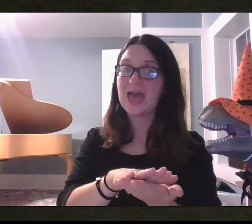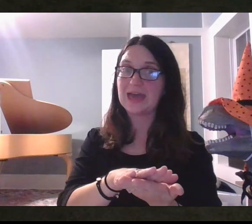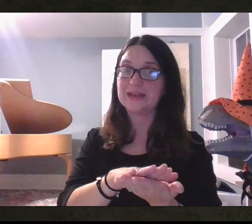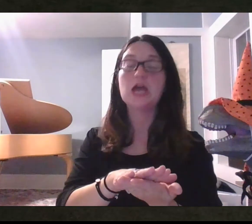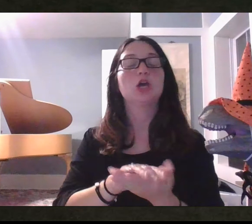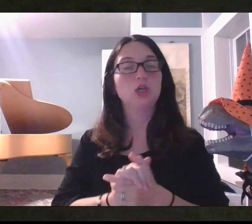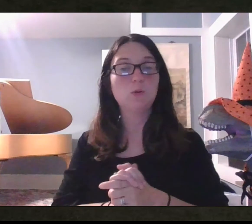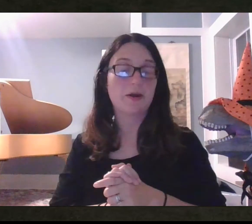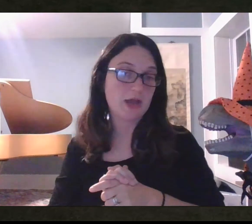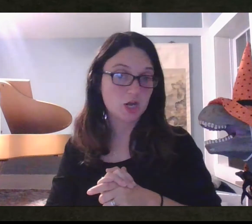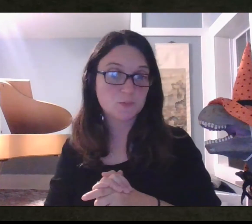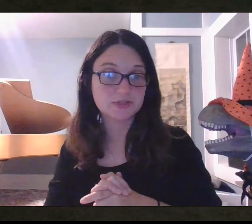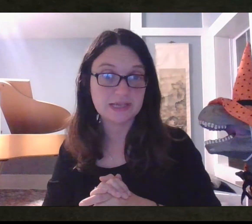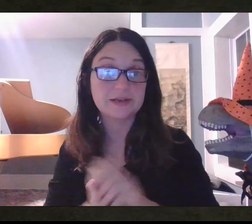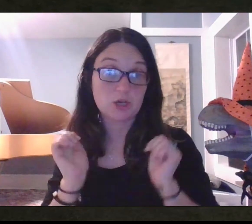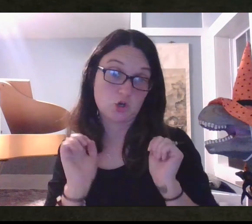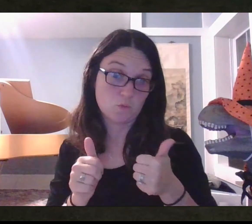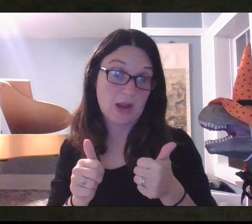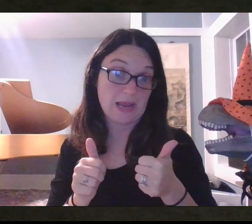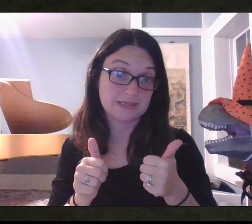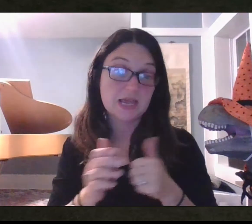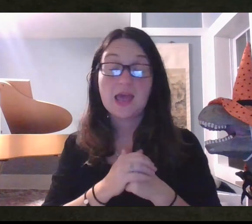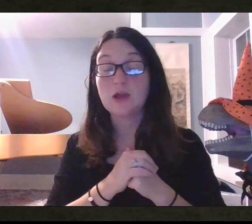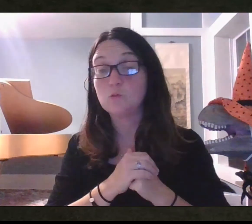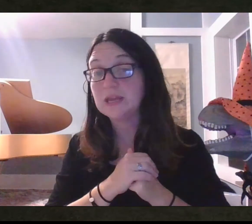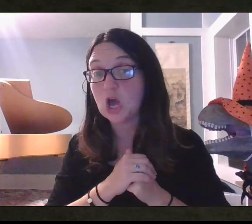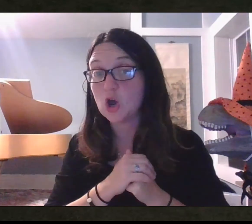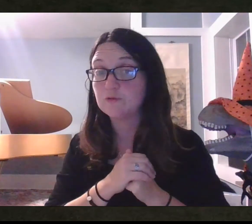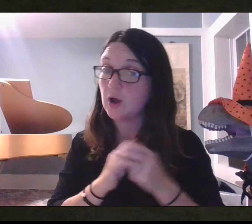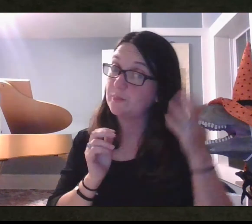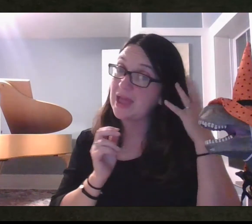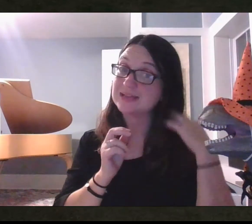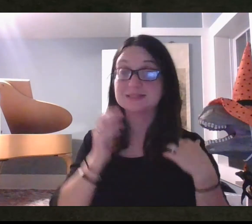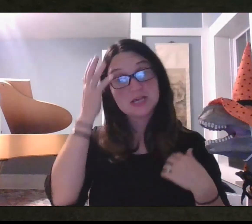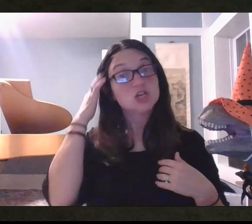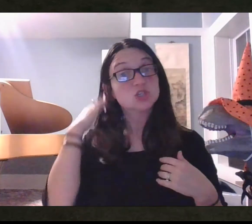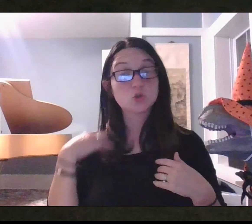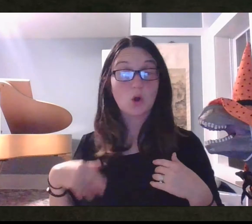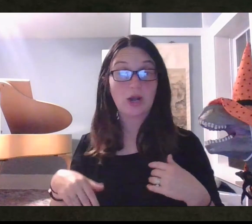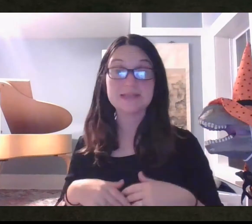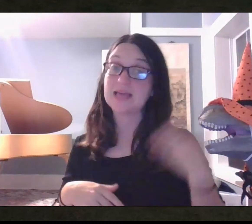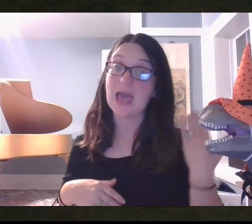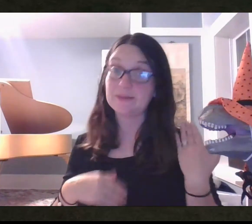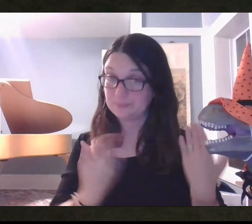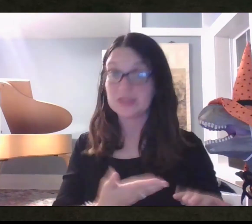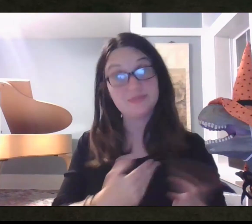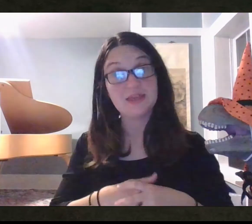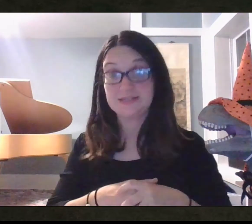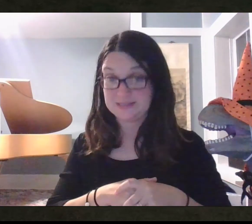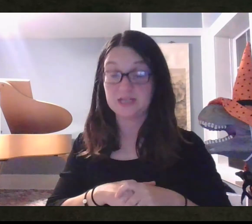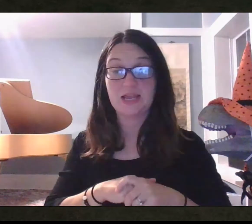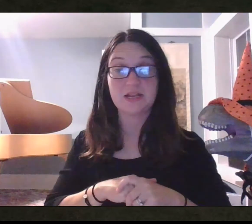bad, you are 100% correct. Tyrannosaurus we know from past stories that